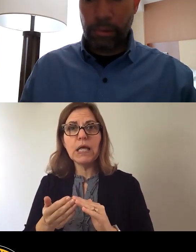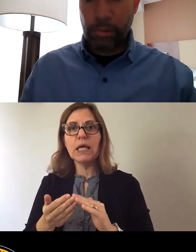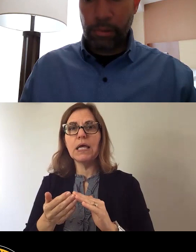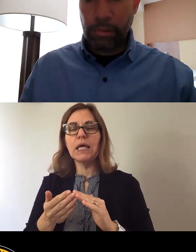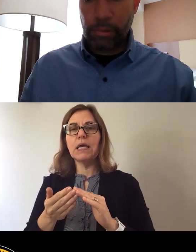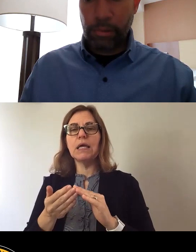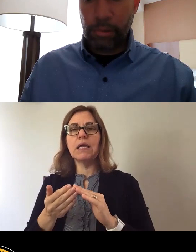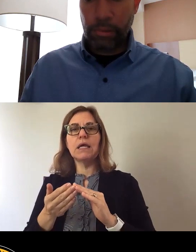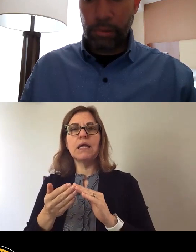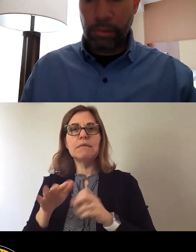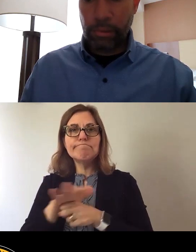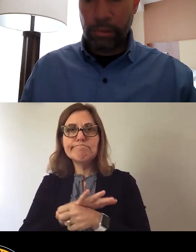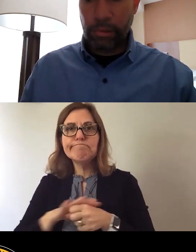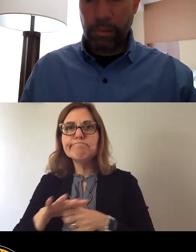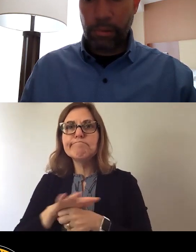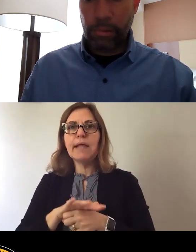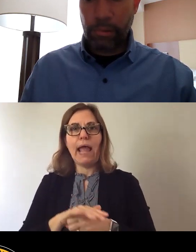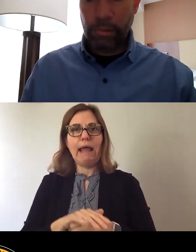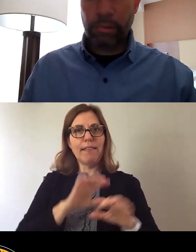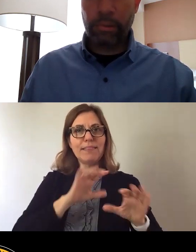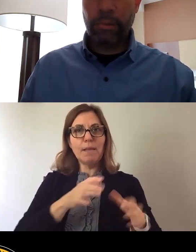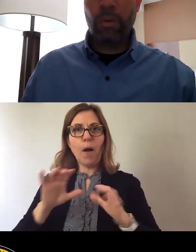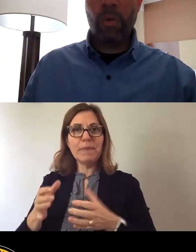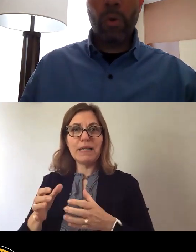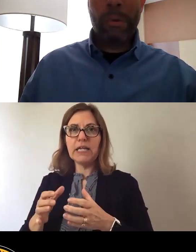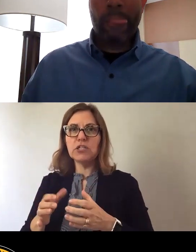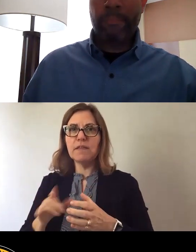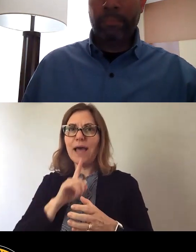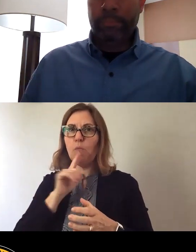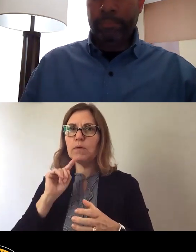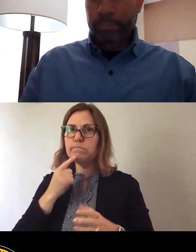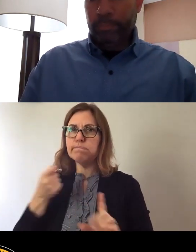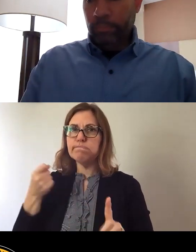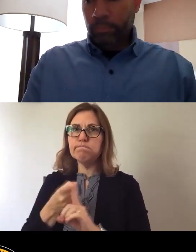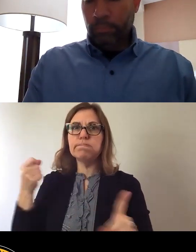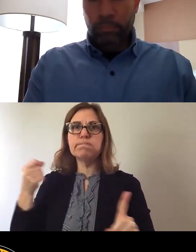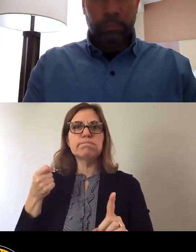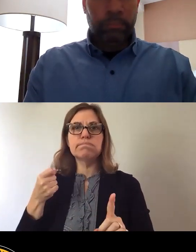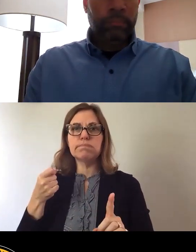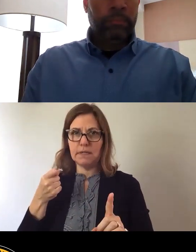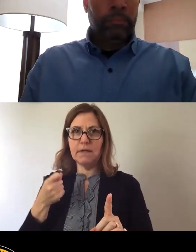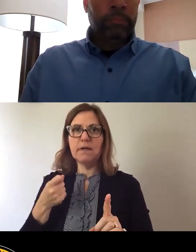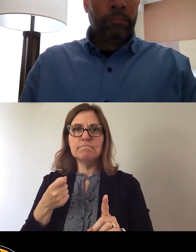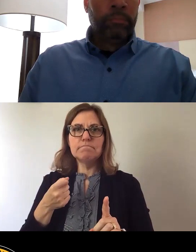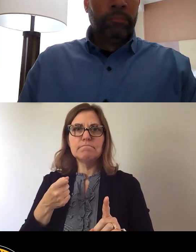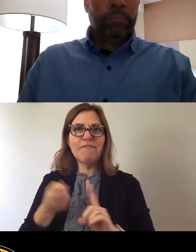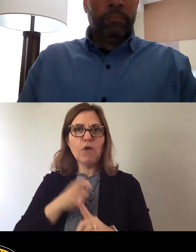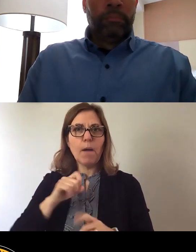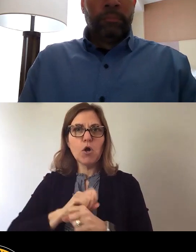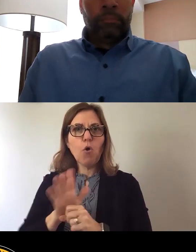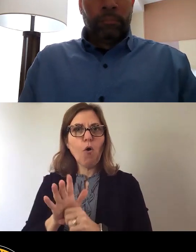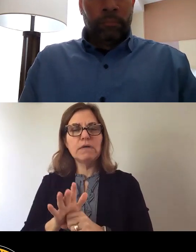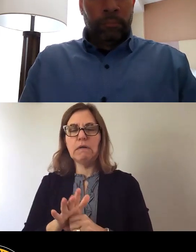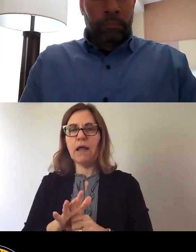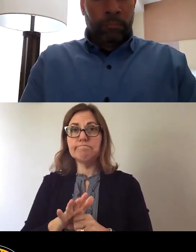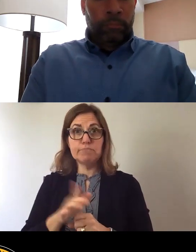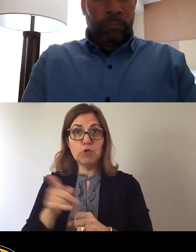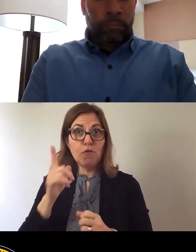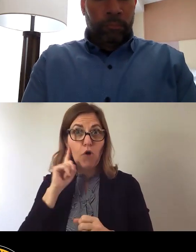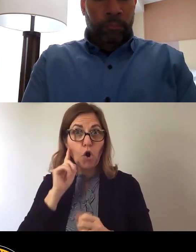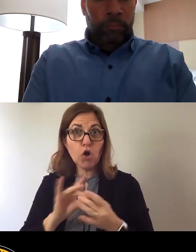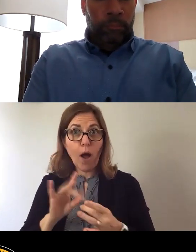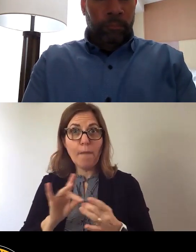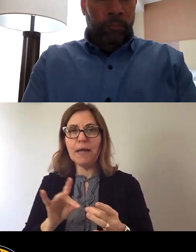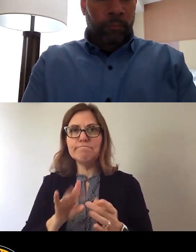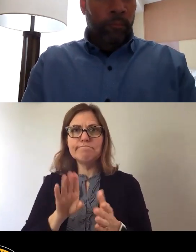hardest by COVID. You've heard some of that testimony today, affordable housing development, home repair